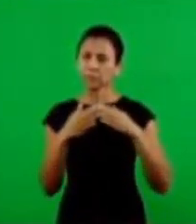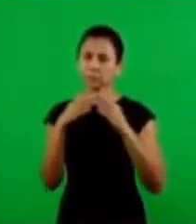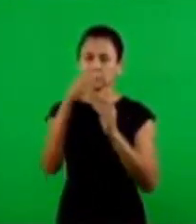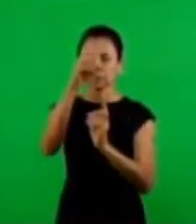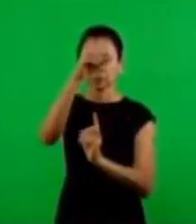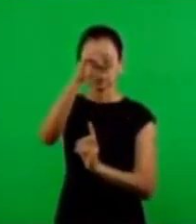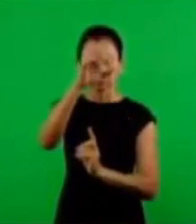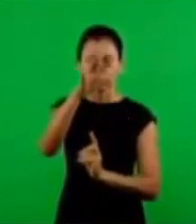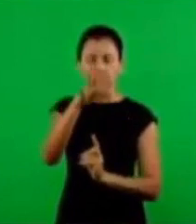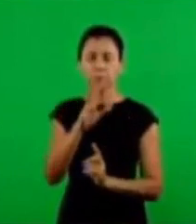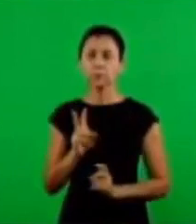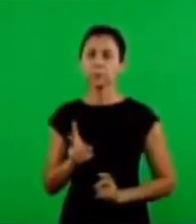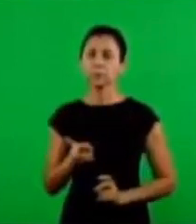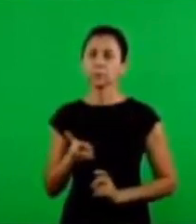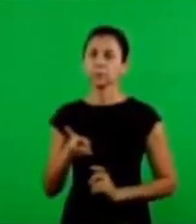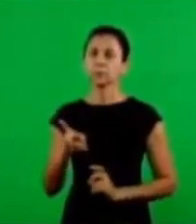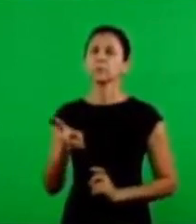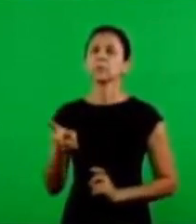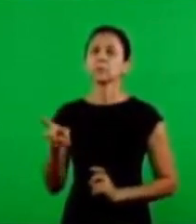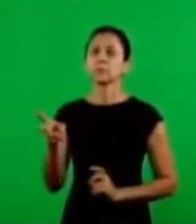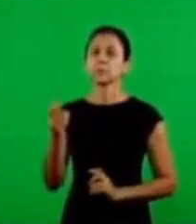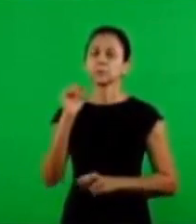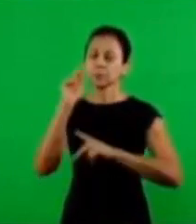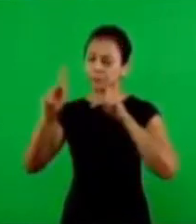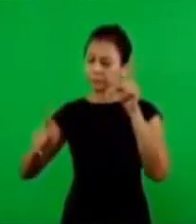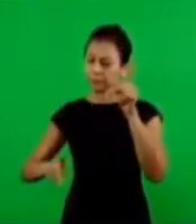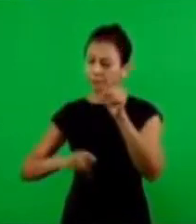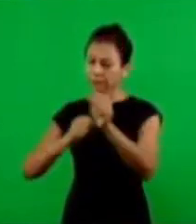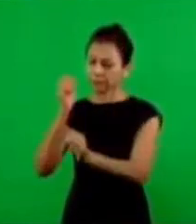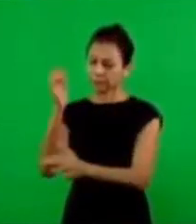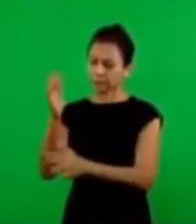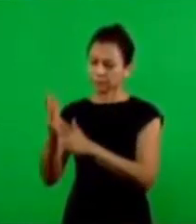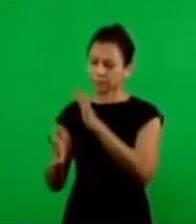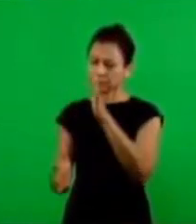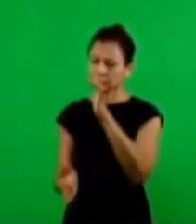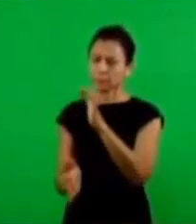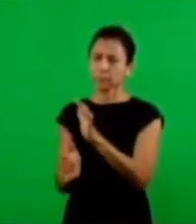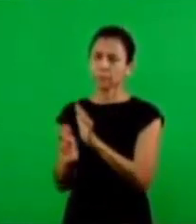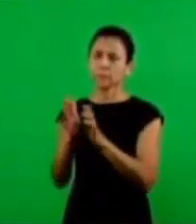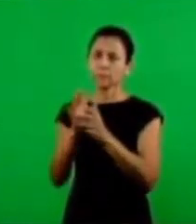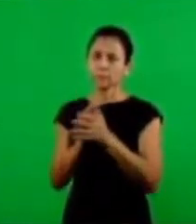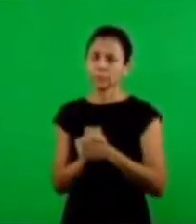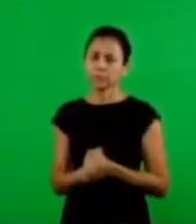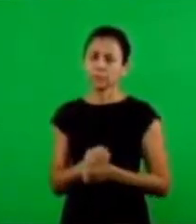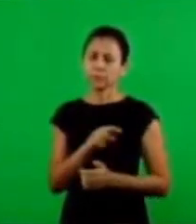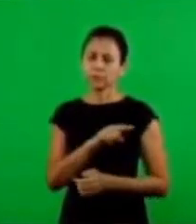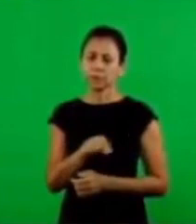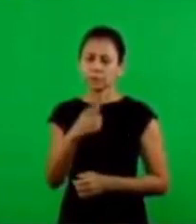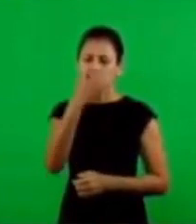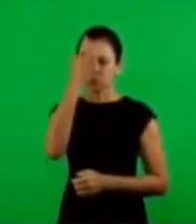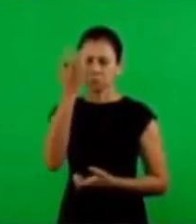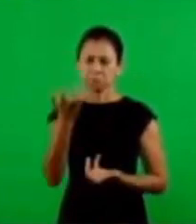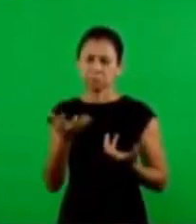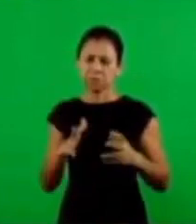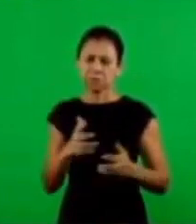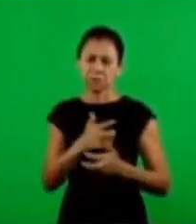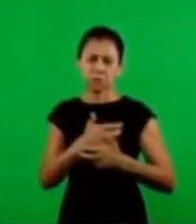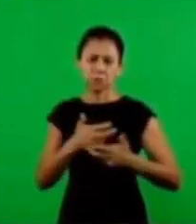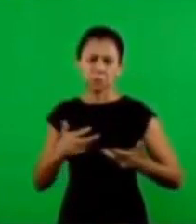we ask that your blessing be upon your people in that the